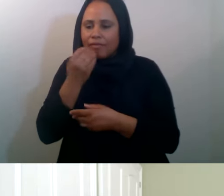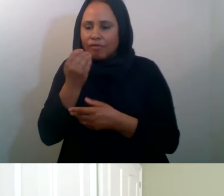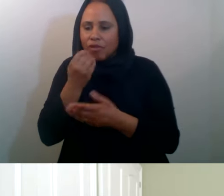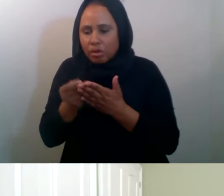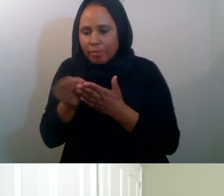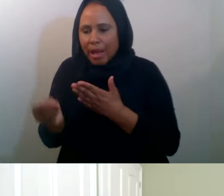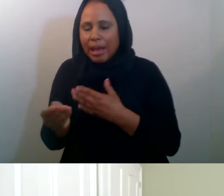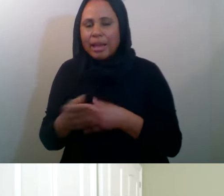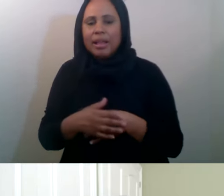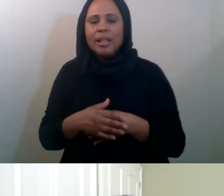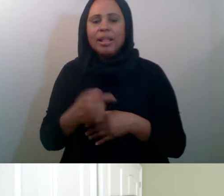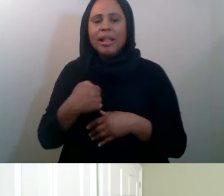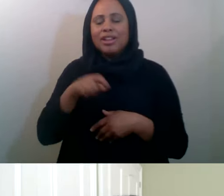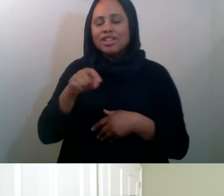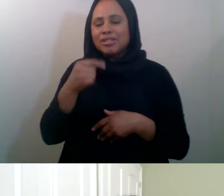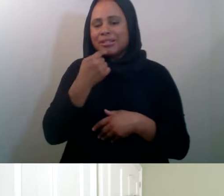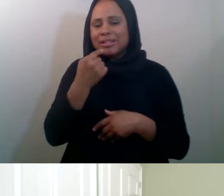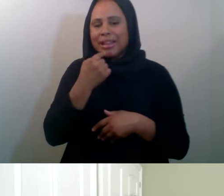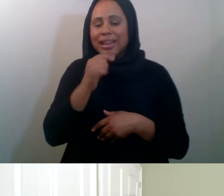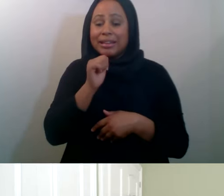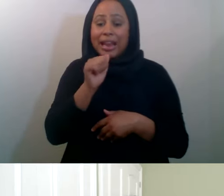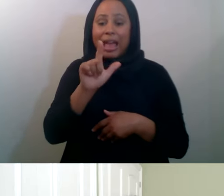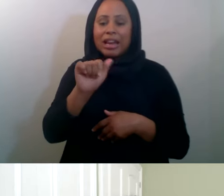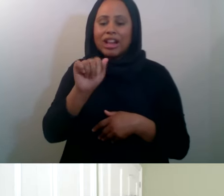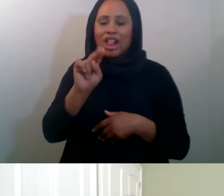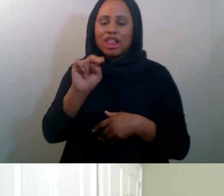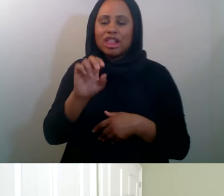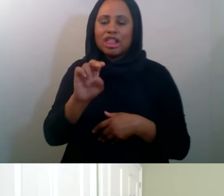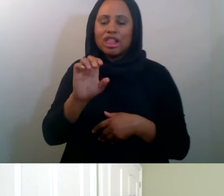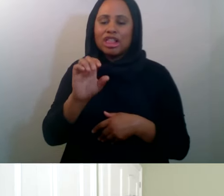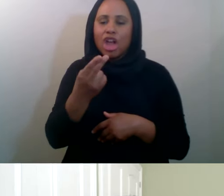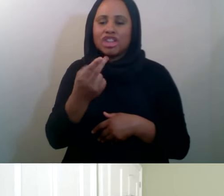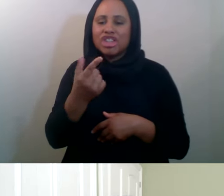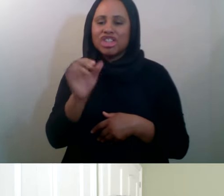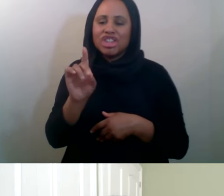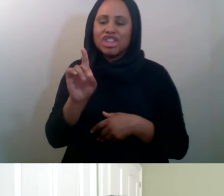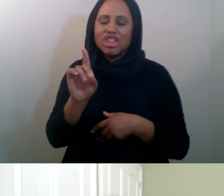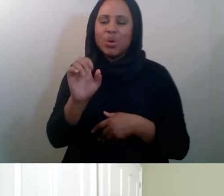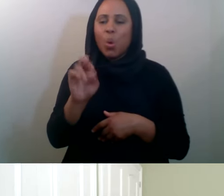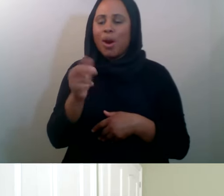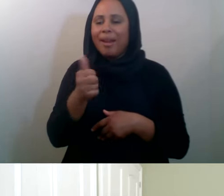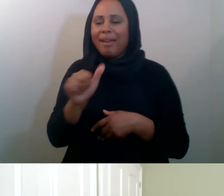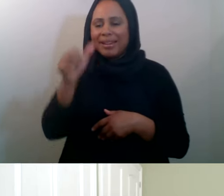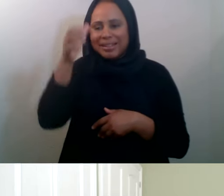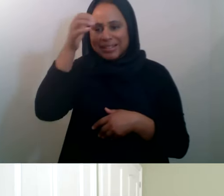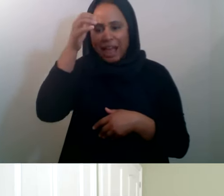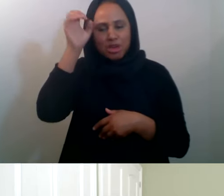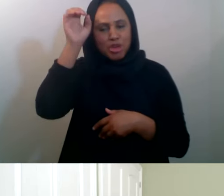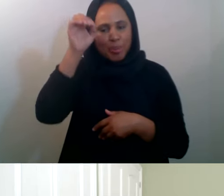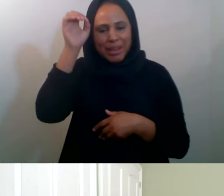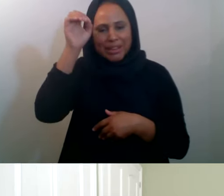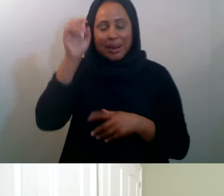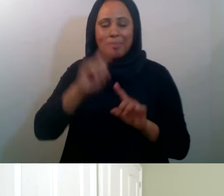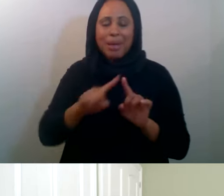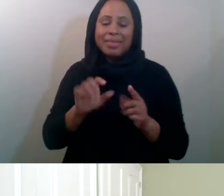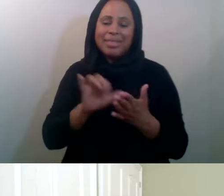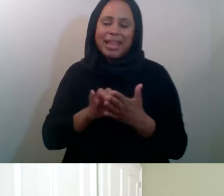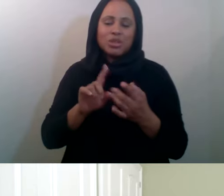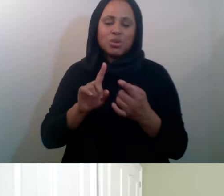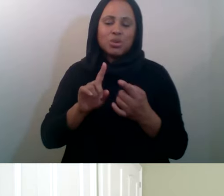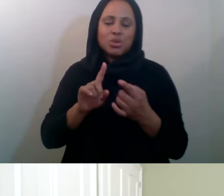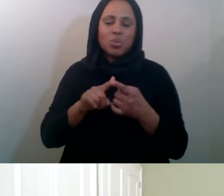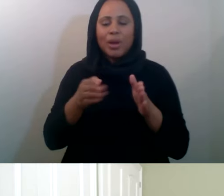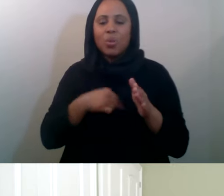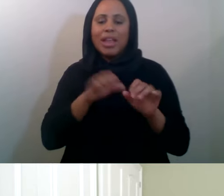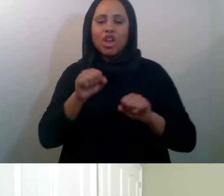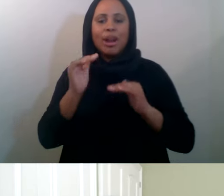have a disclaimer, not, not launch good or any scholar, uh, opinion. Uh, but that's one way that we've been able to balance that